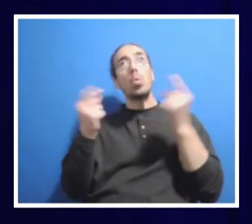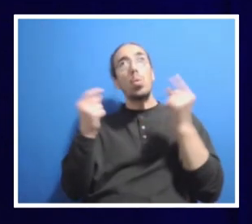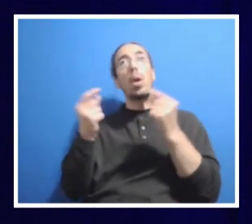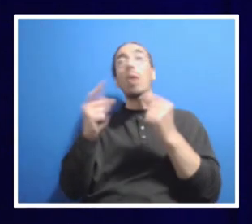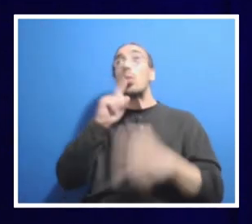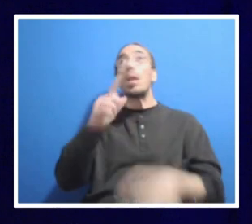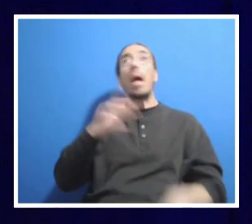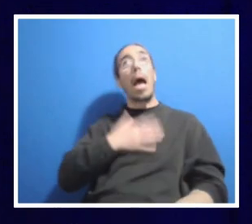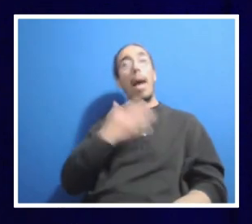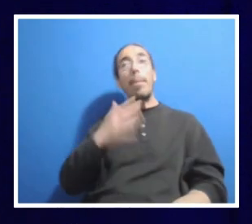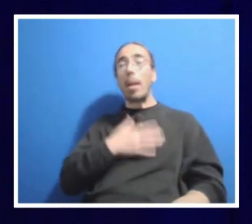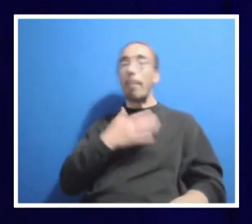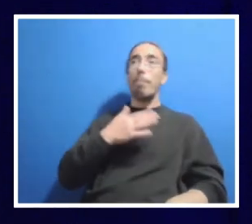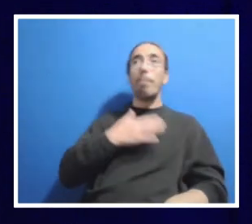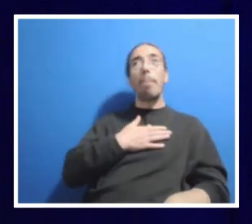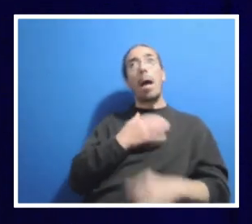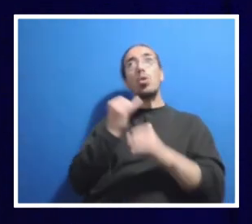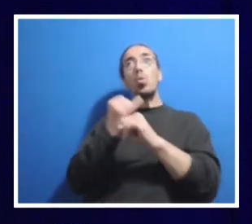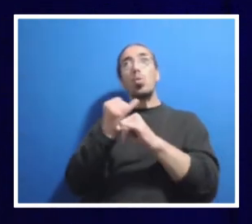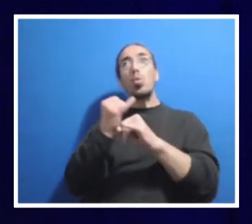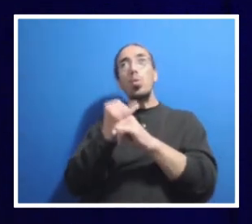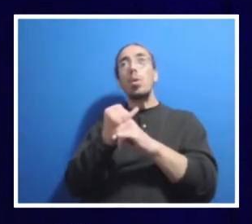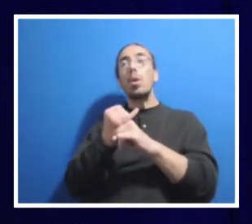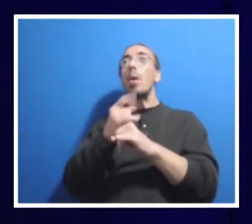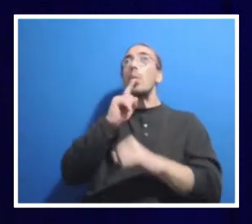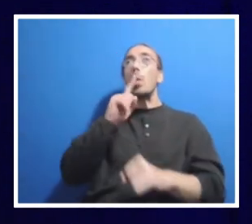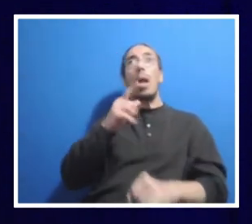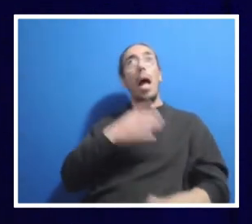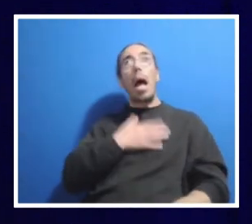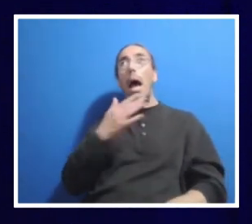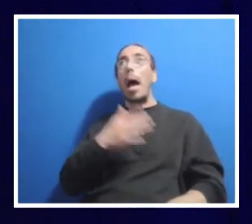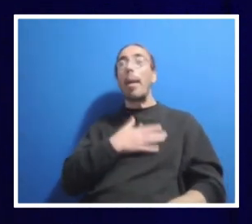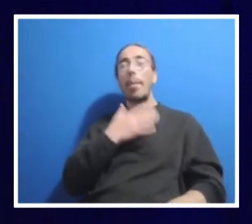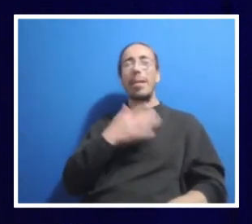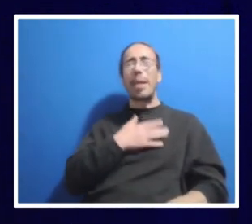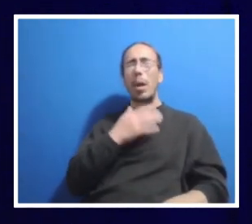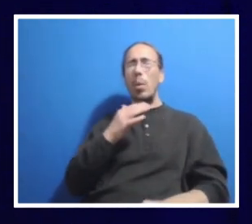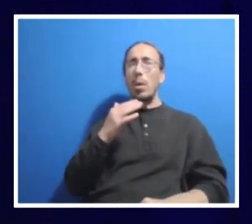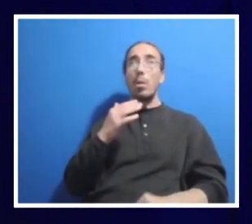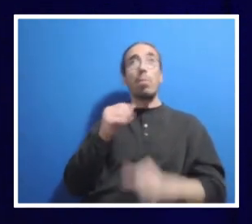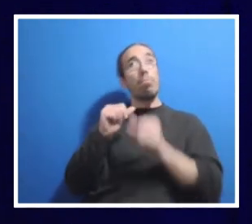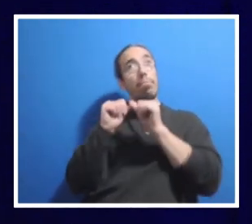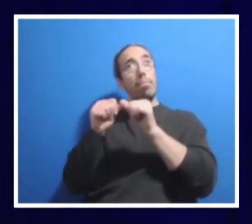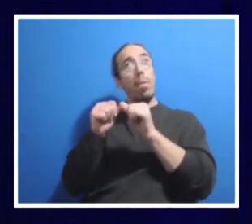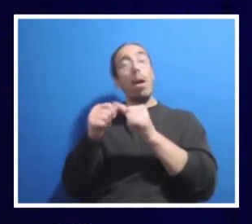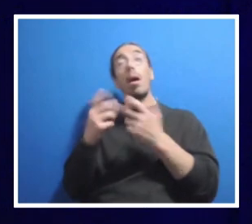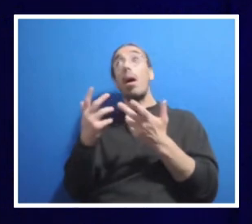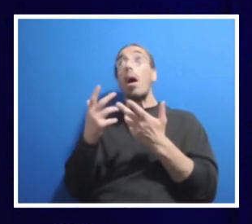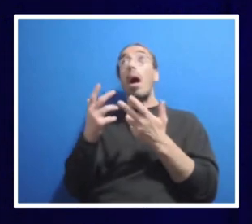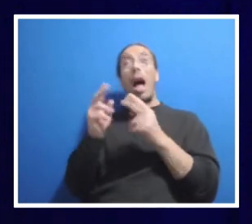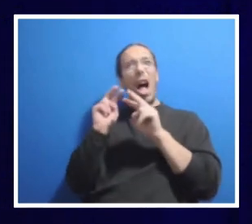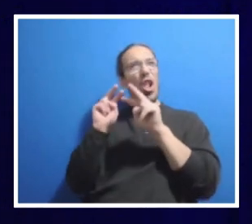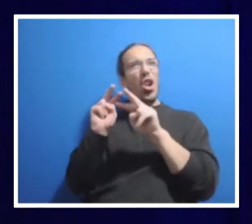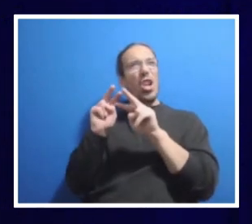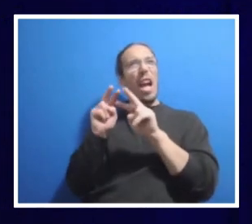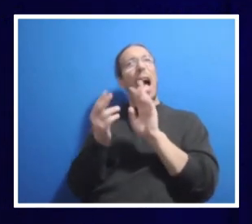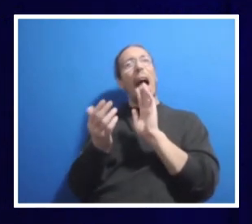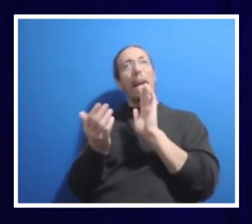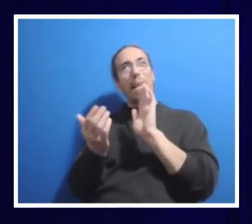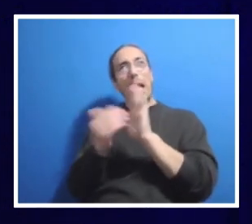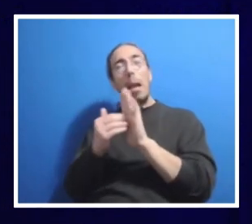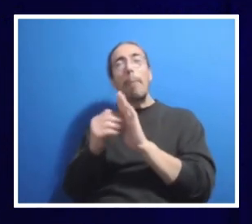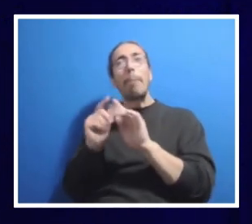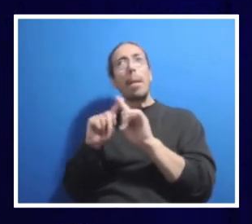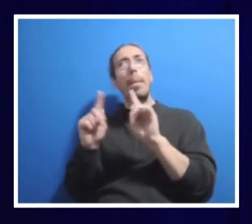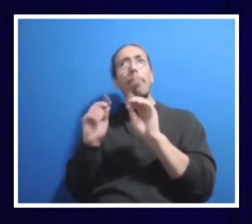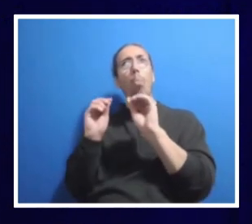my institution. And then I'm so glad that they were pleasantly persistent and said, look at it again. Because the more I looked at Penn State,